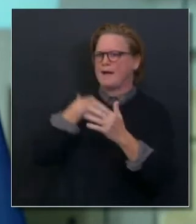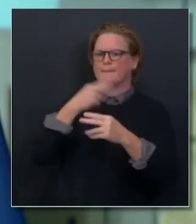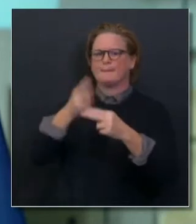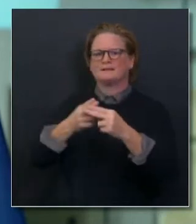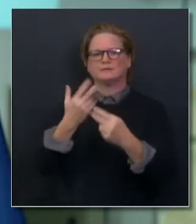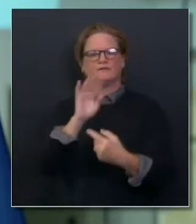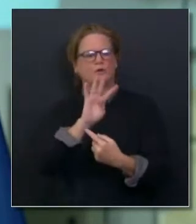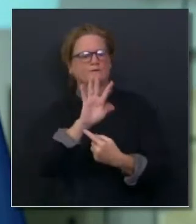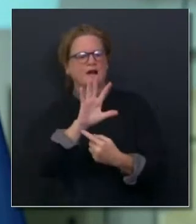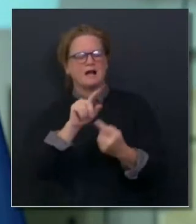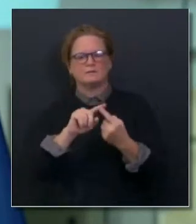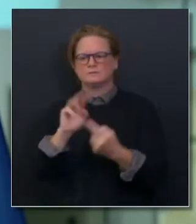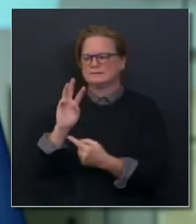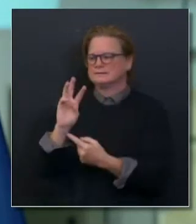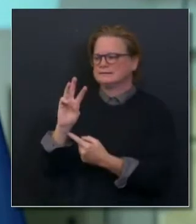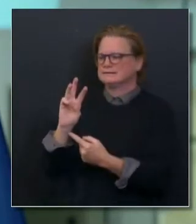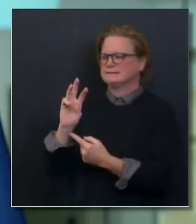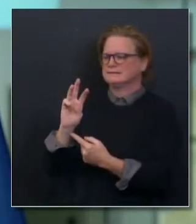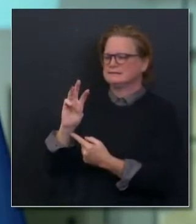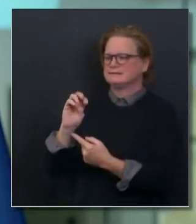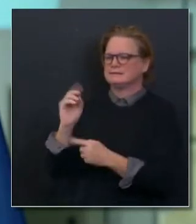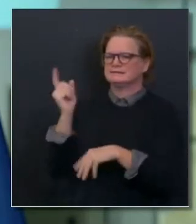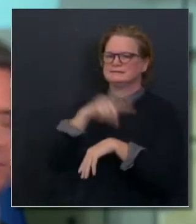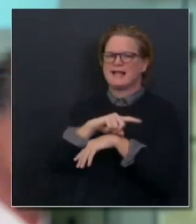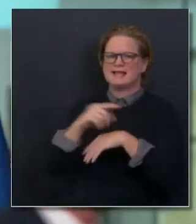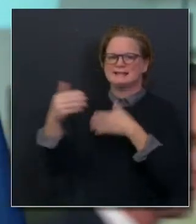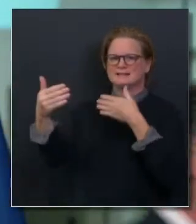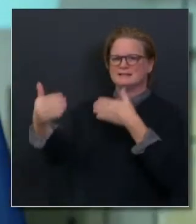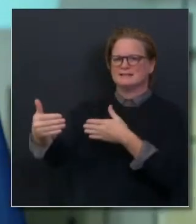our way through scenarios, particularly in the middle of January.